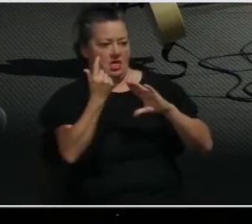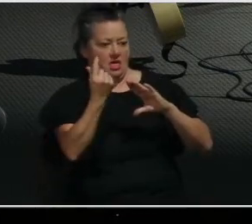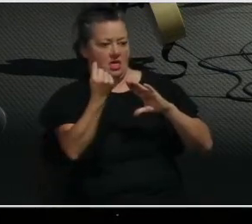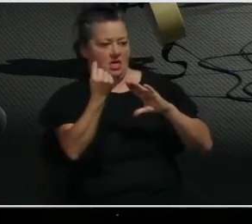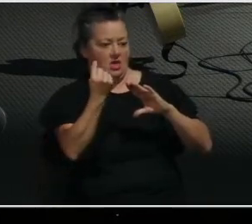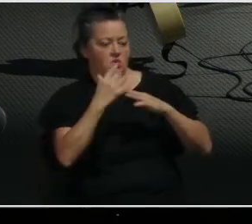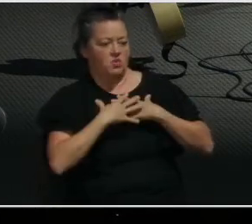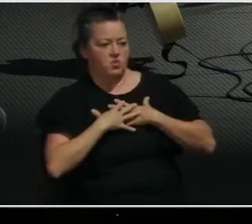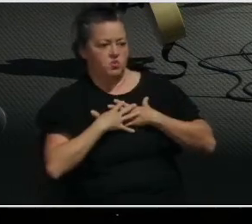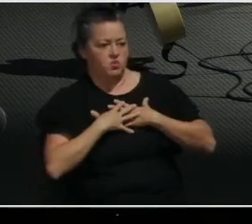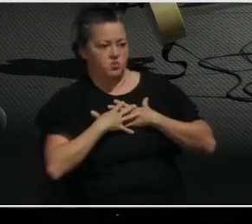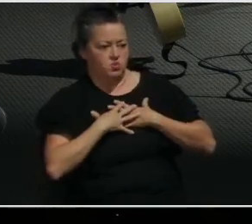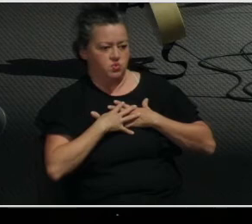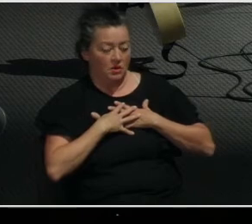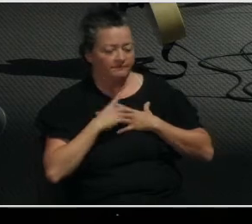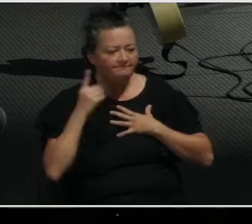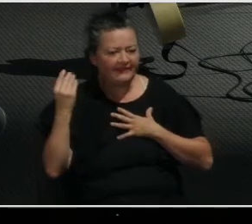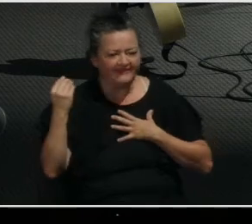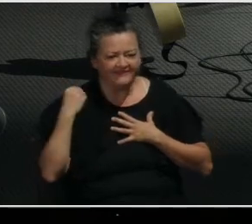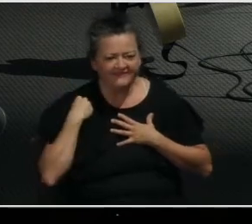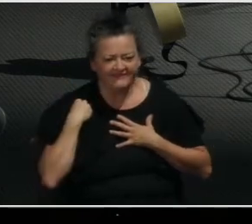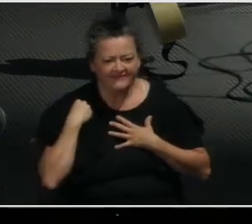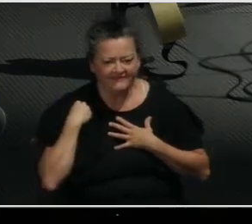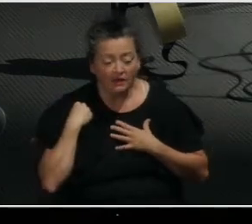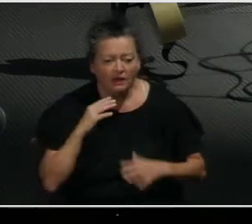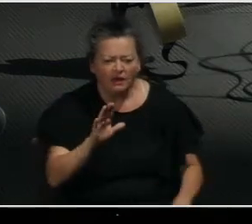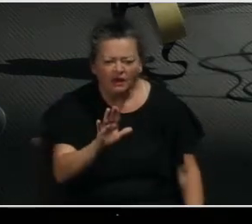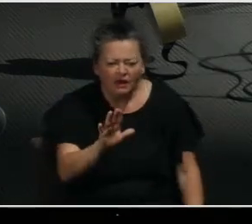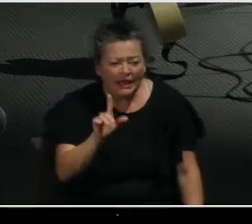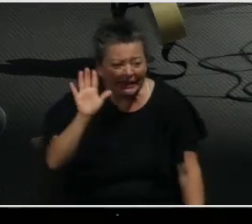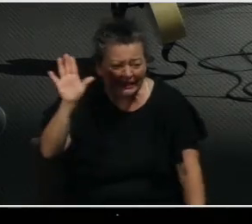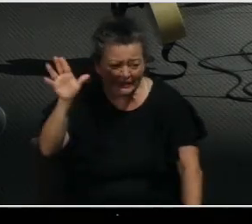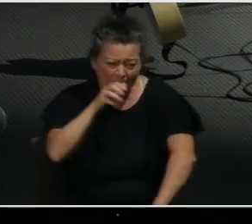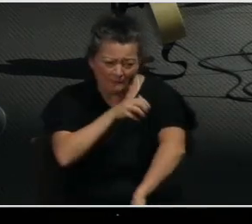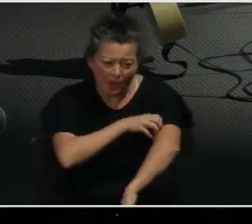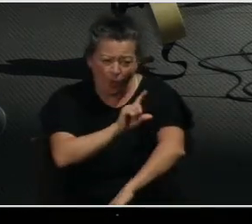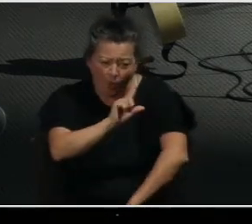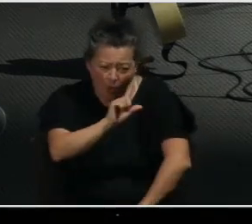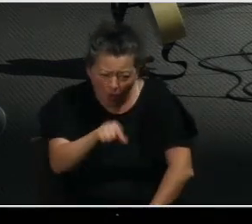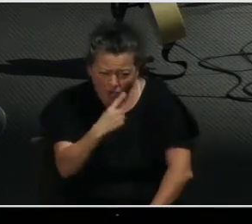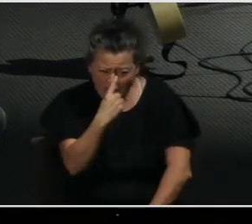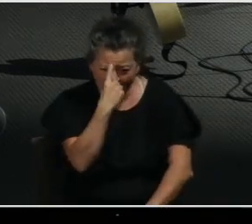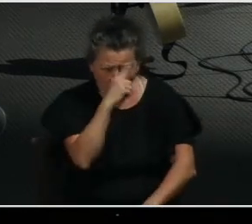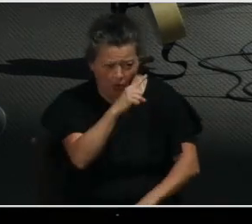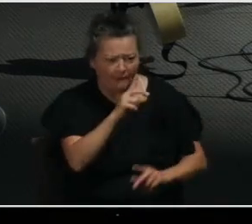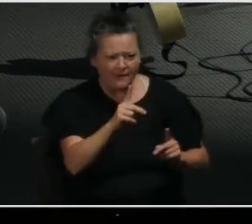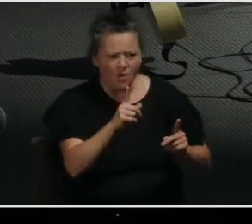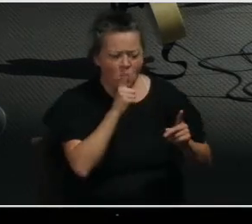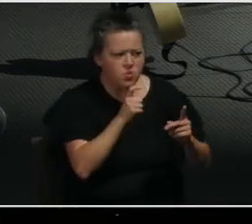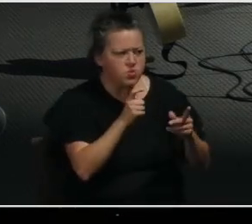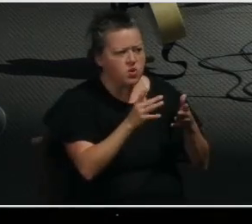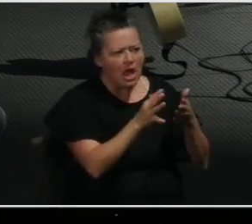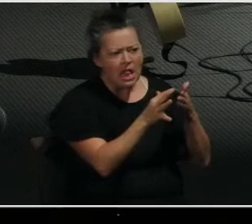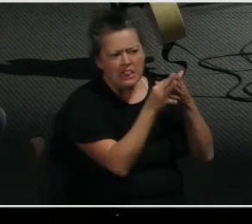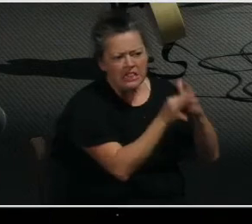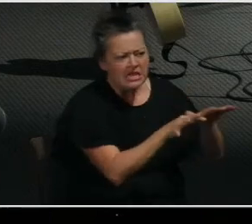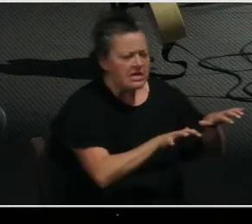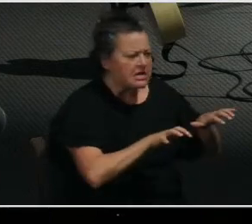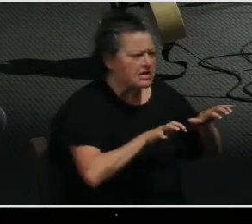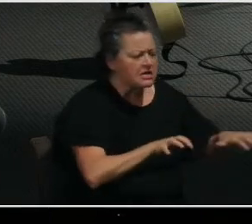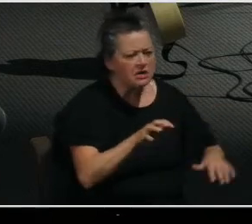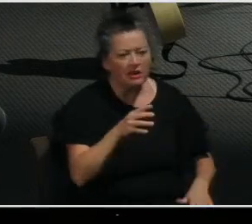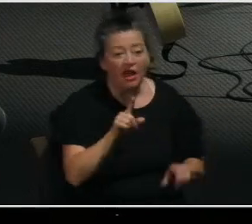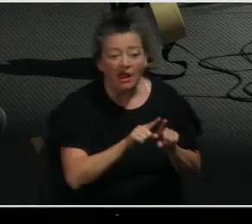David. But God sends His power according to His glorious might to enable us to endure difficult